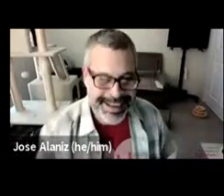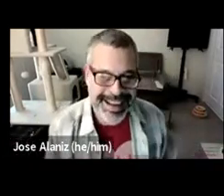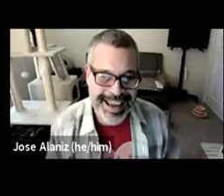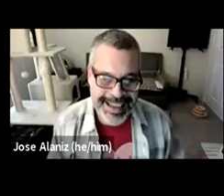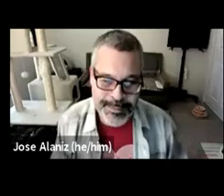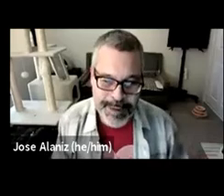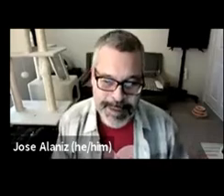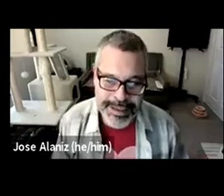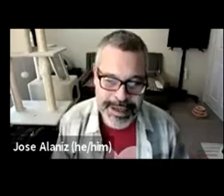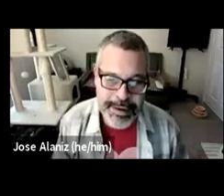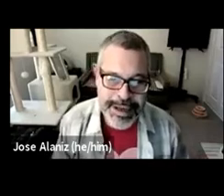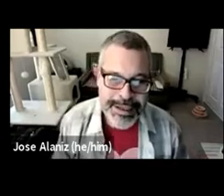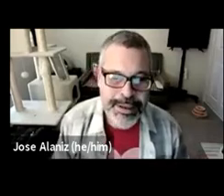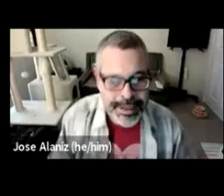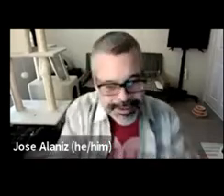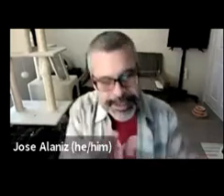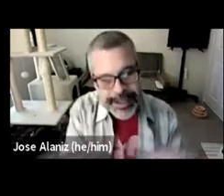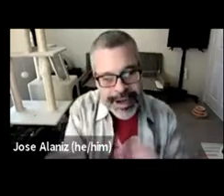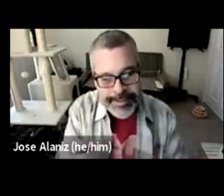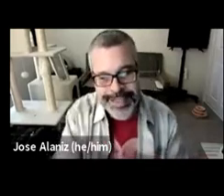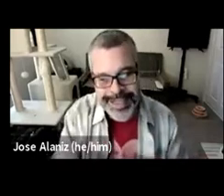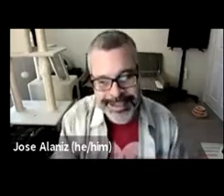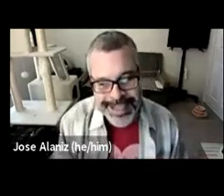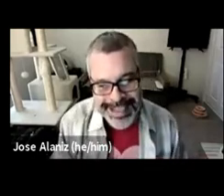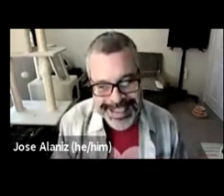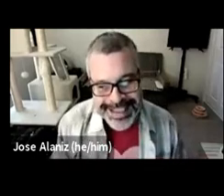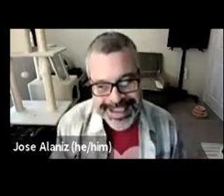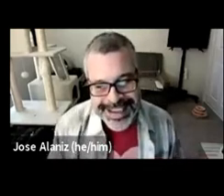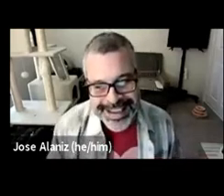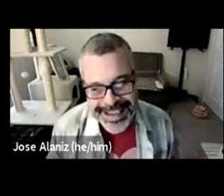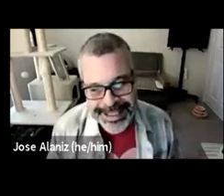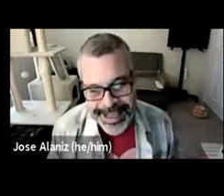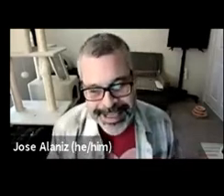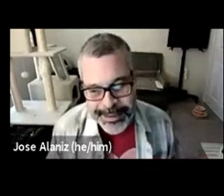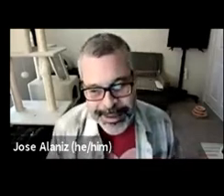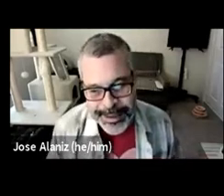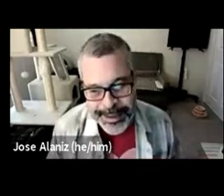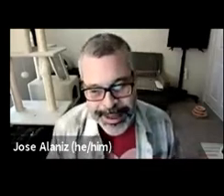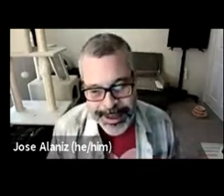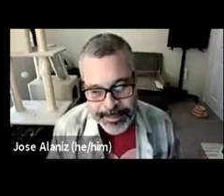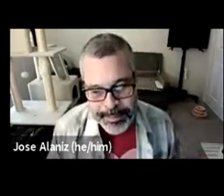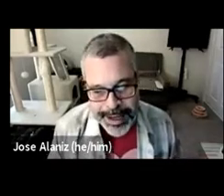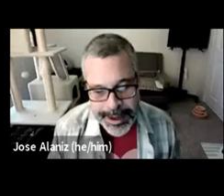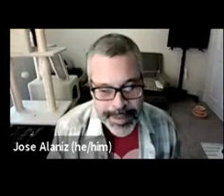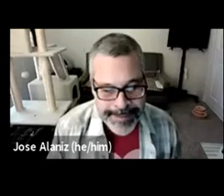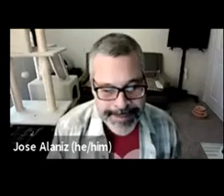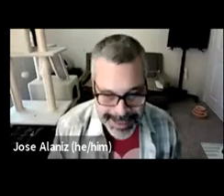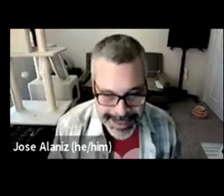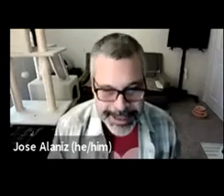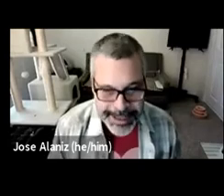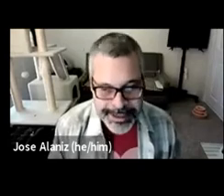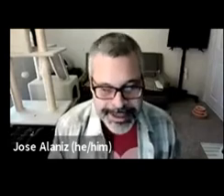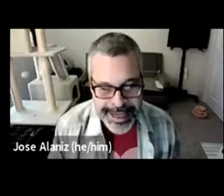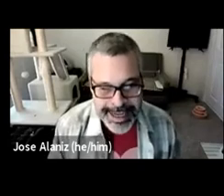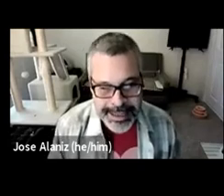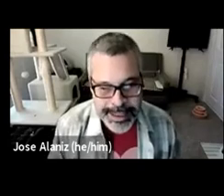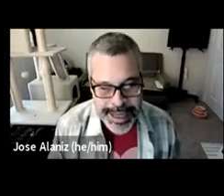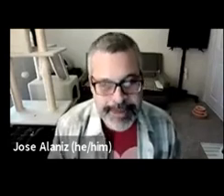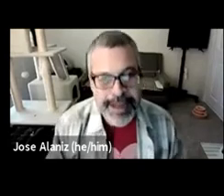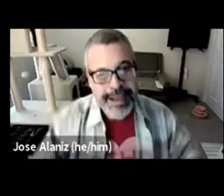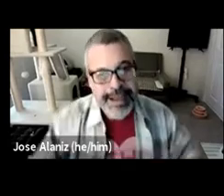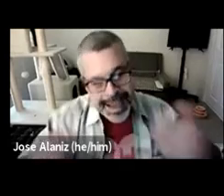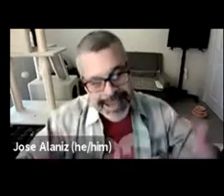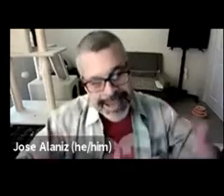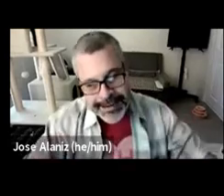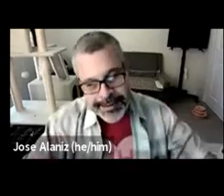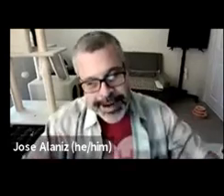billy club like his weapon. So, so there, there's a lot of, of course, intertext, uh, intertextual, um, factors here to, to take